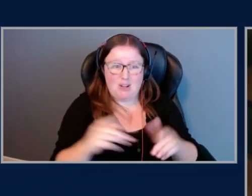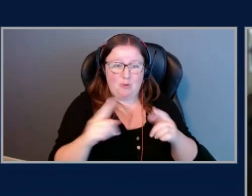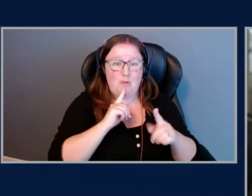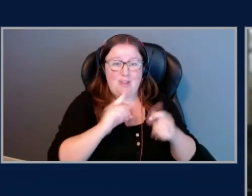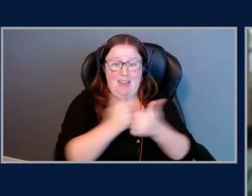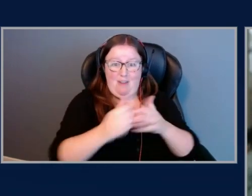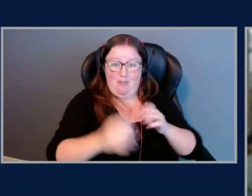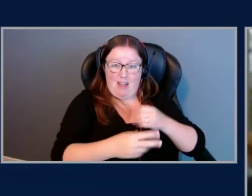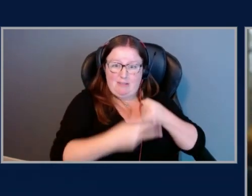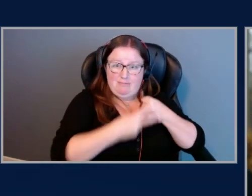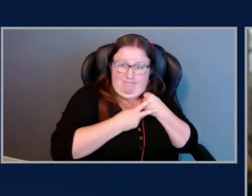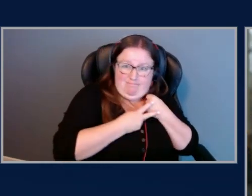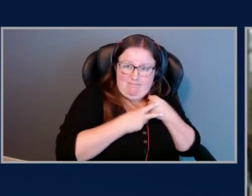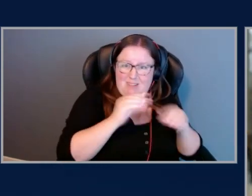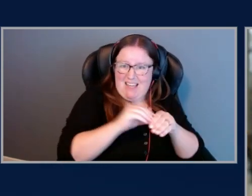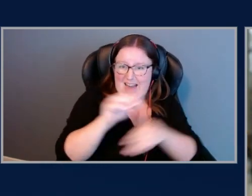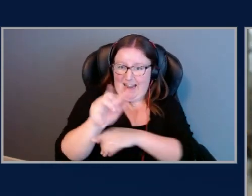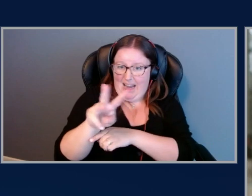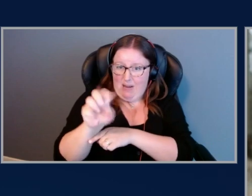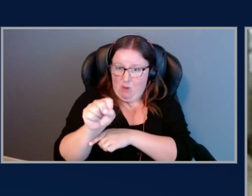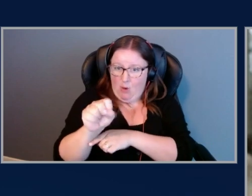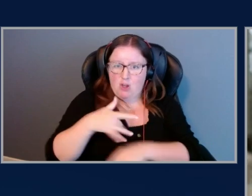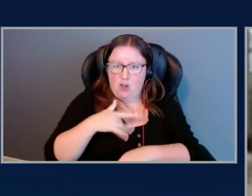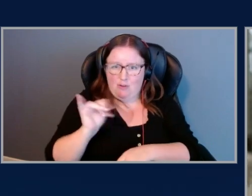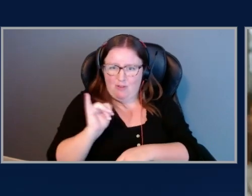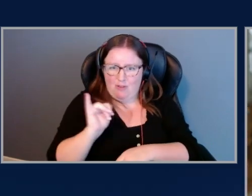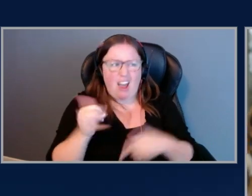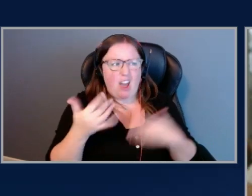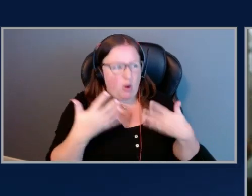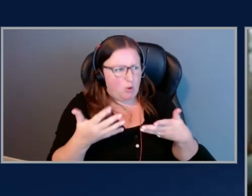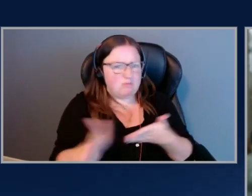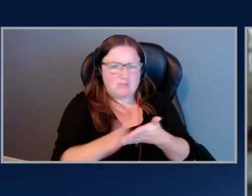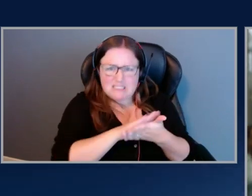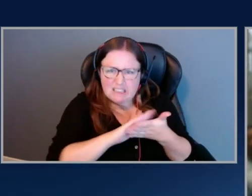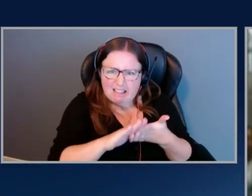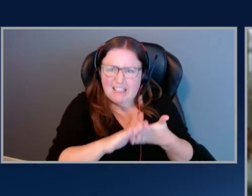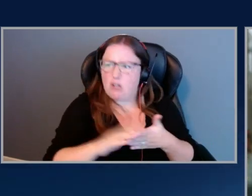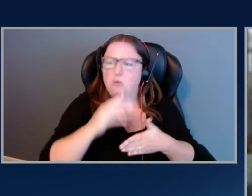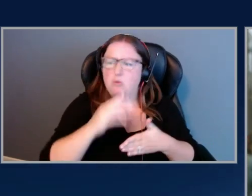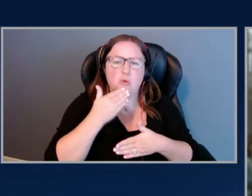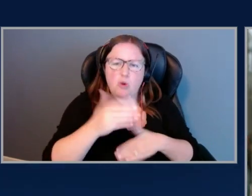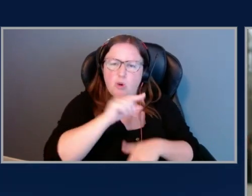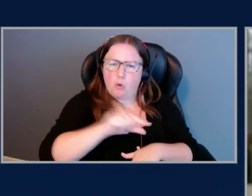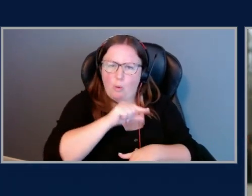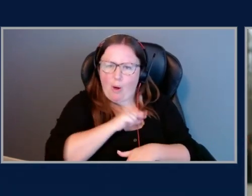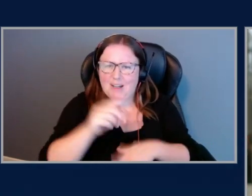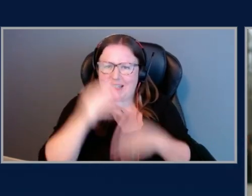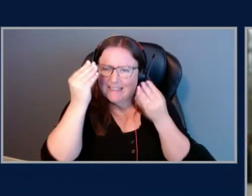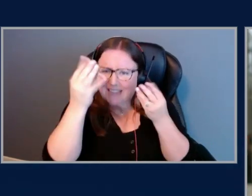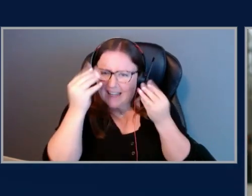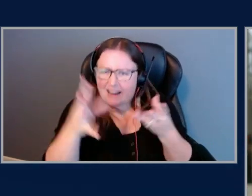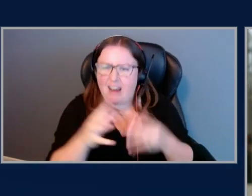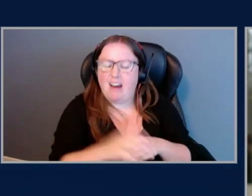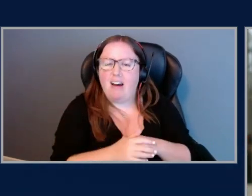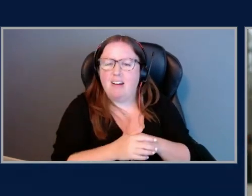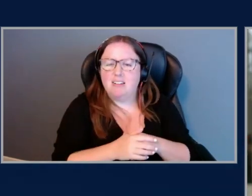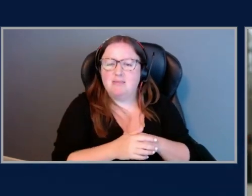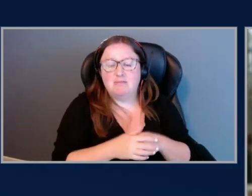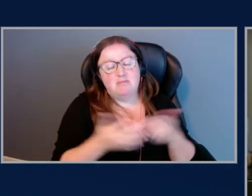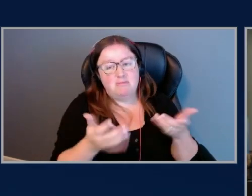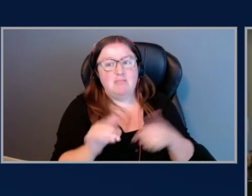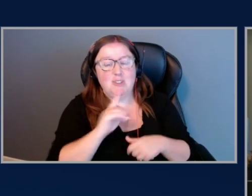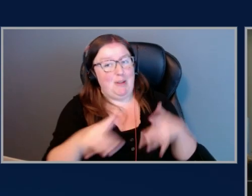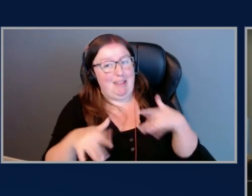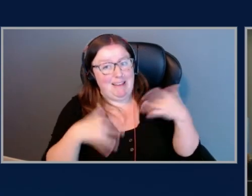AWS where you feel like you're really getting that clean, high-quality data, and that, you know, it's really